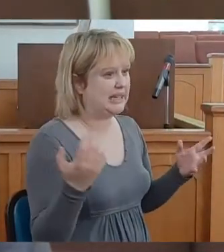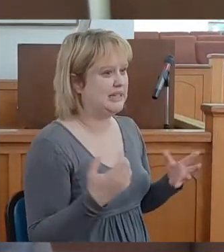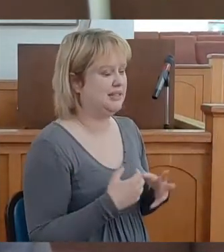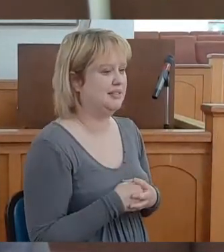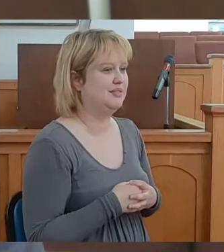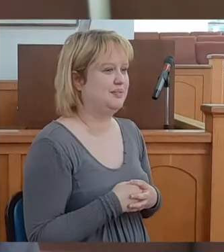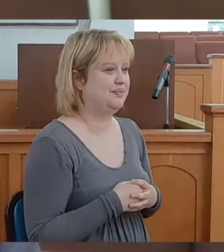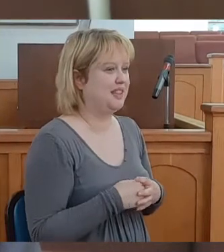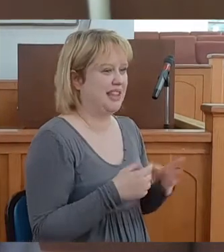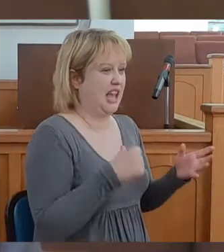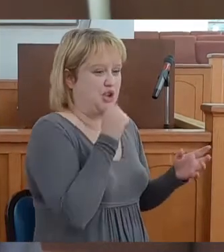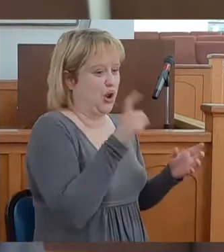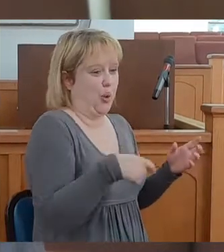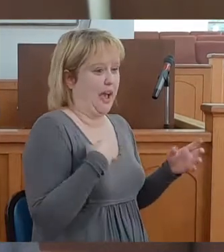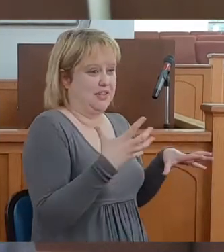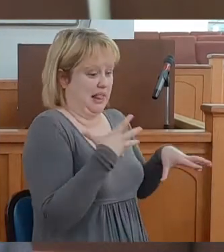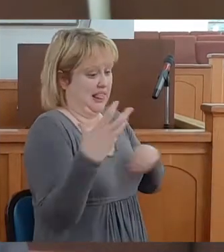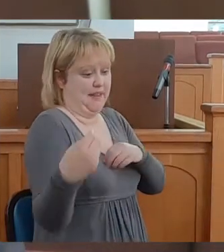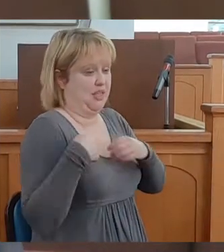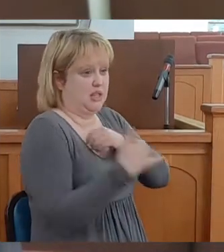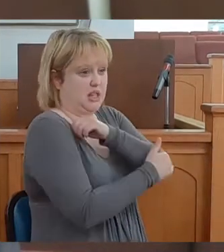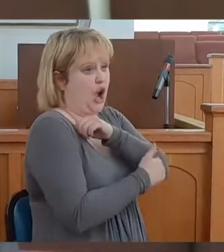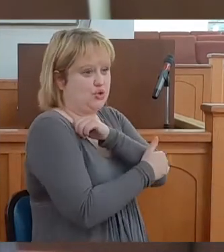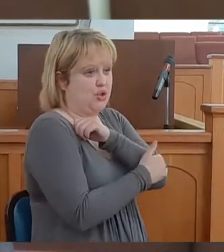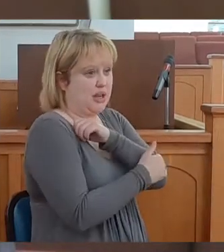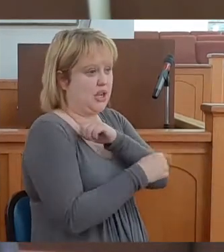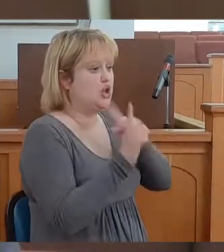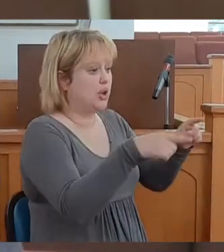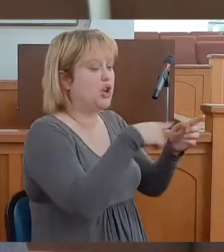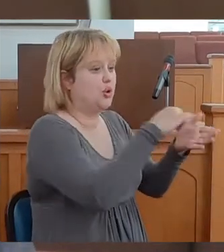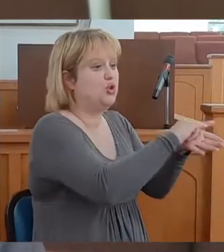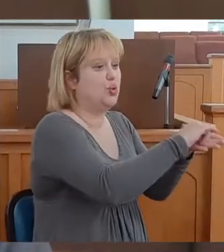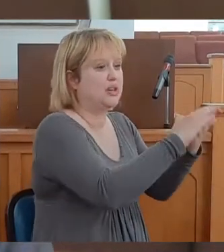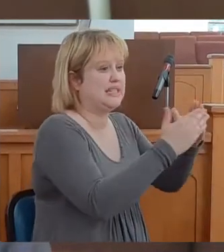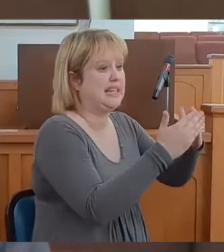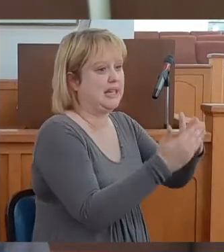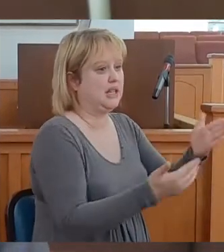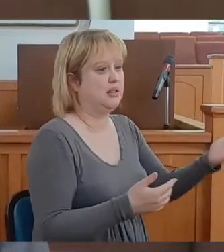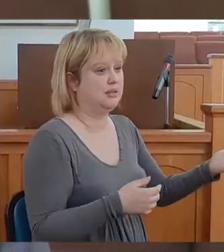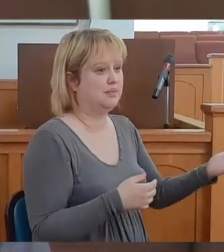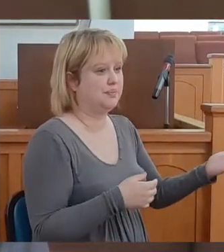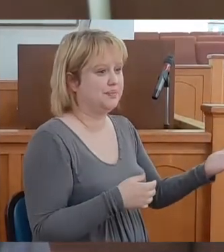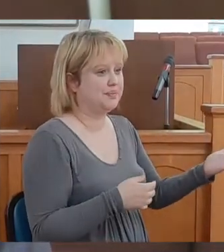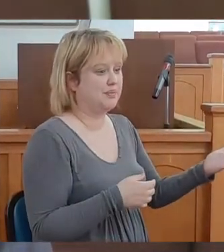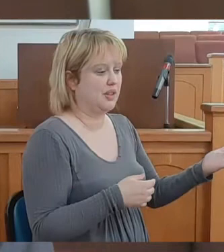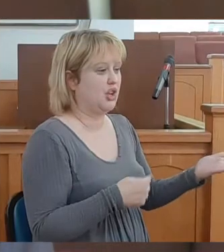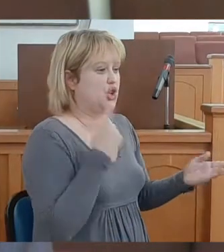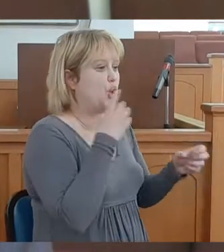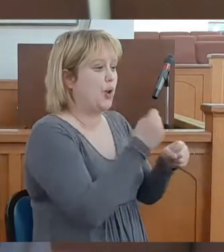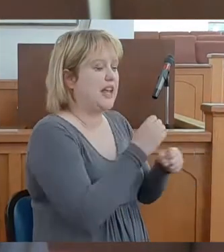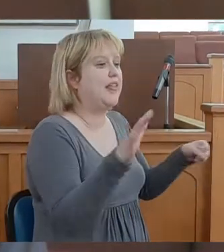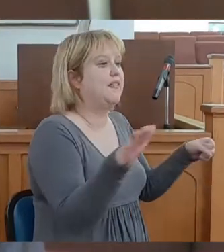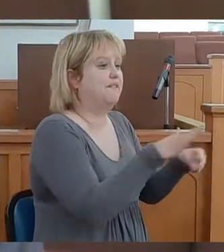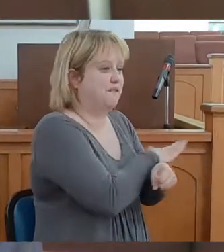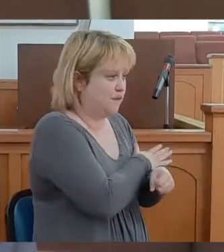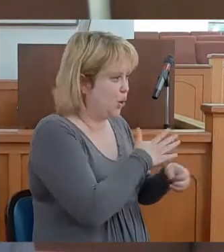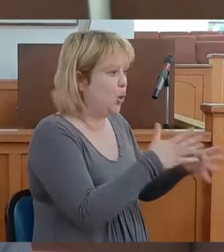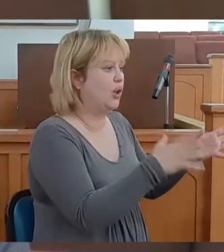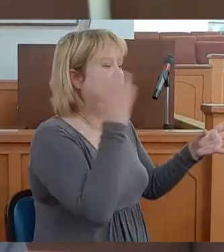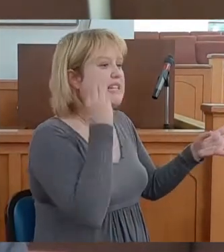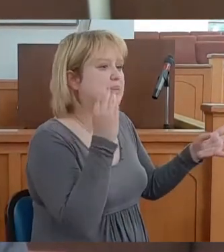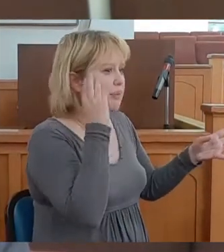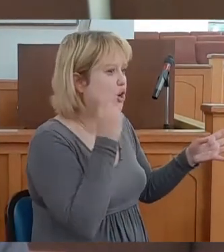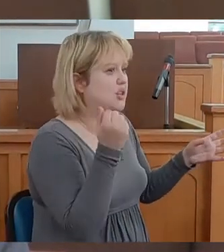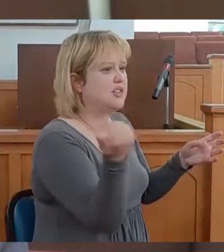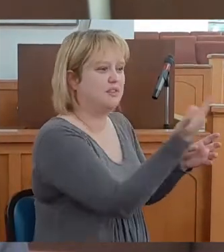Italy, and you don't even have to leave this country. You go to New York City. You will get the full flavor of